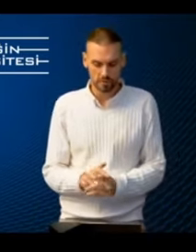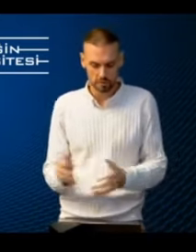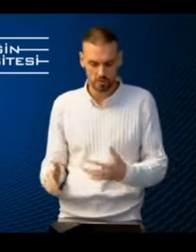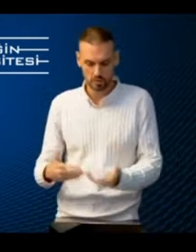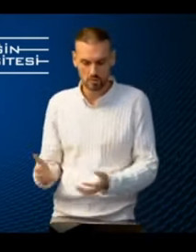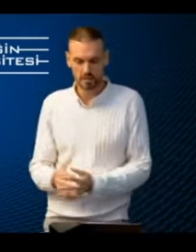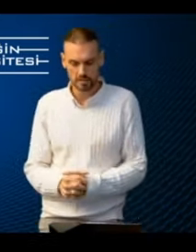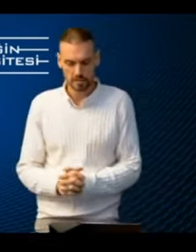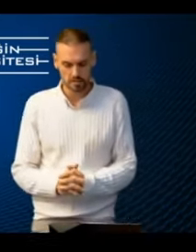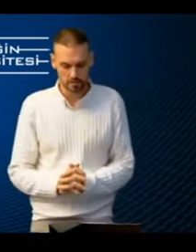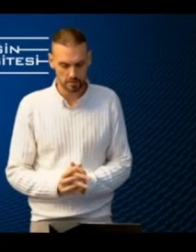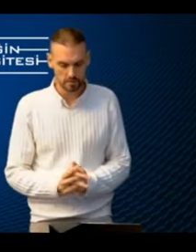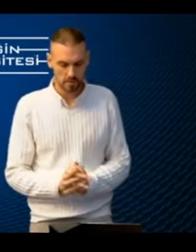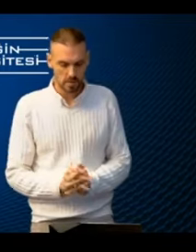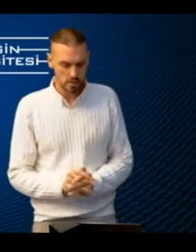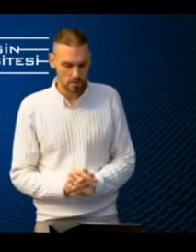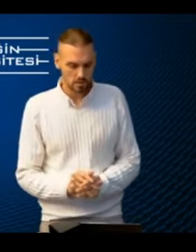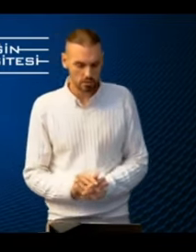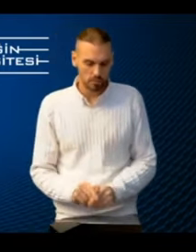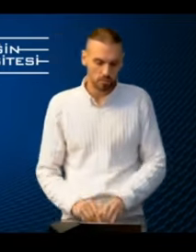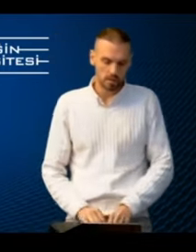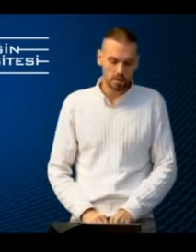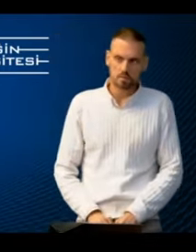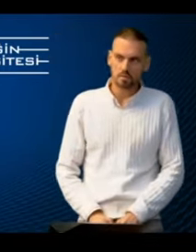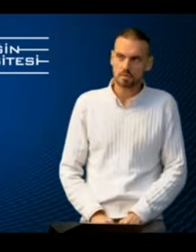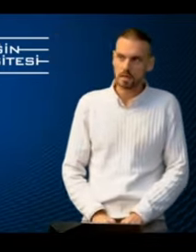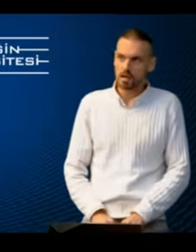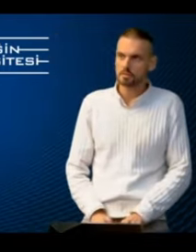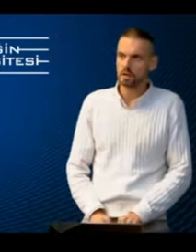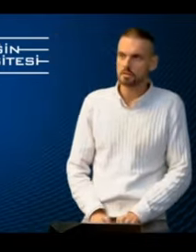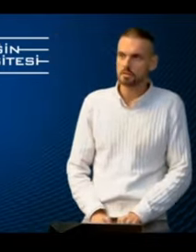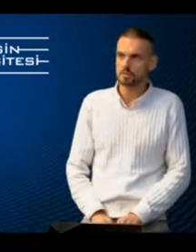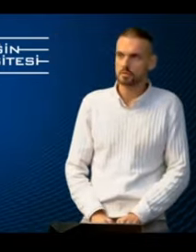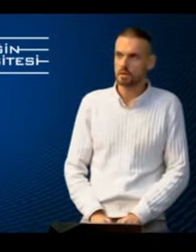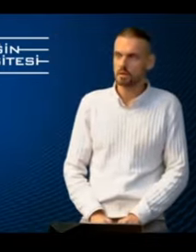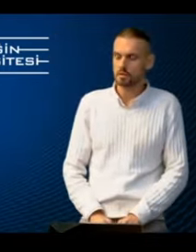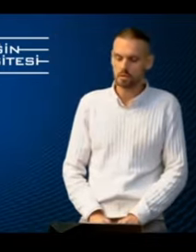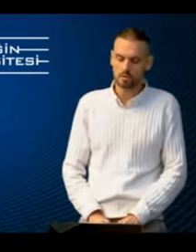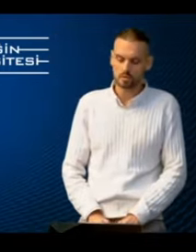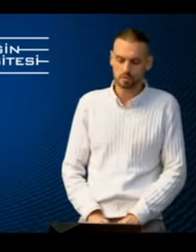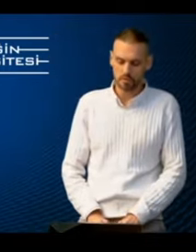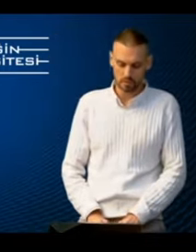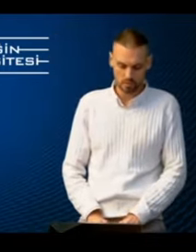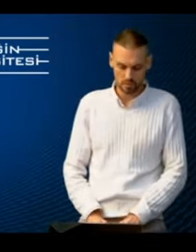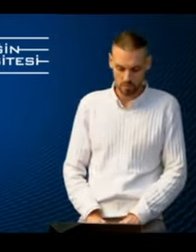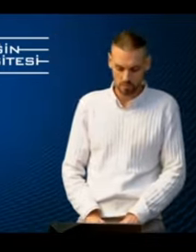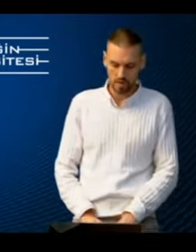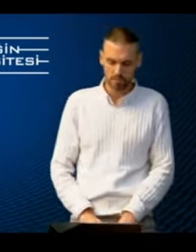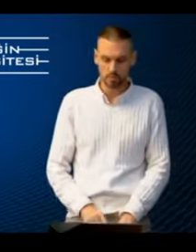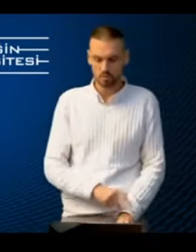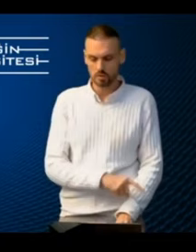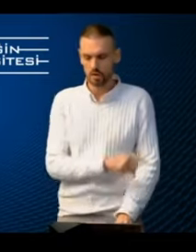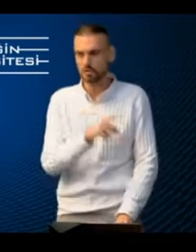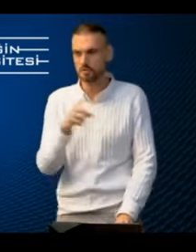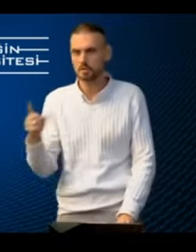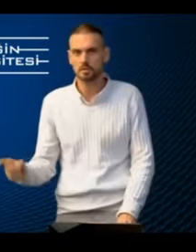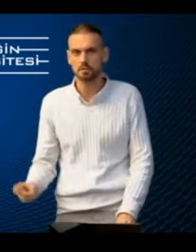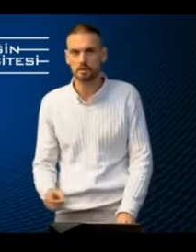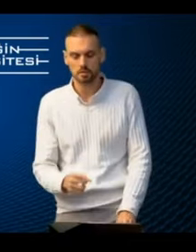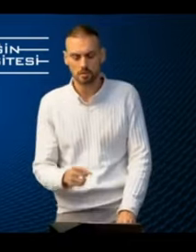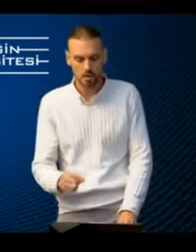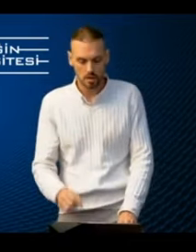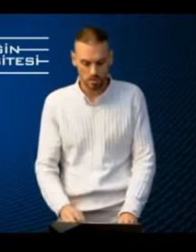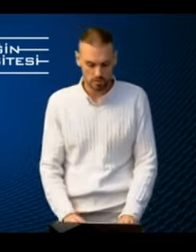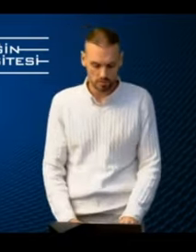professionals who are already seasoned. So when it comes to staff and staff training, we also feel, after doing a very